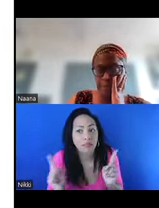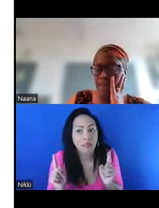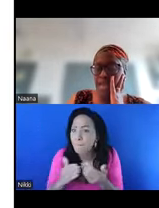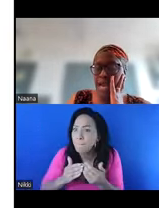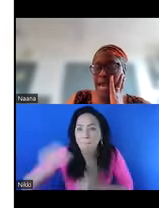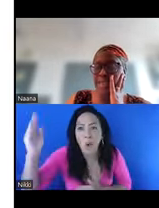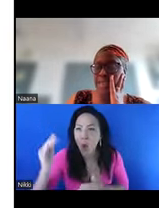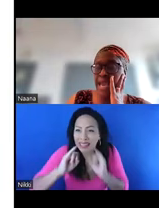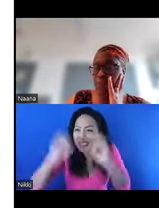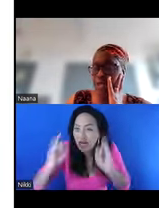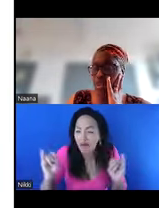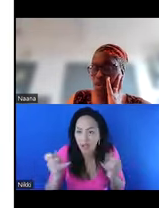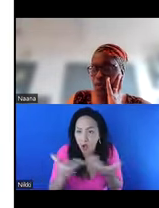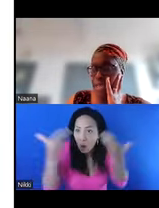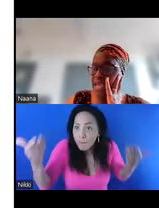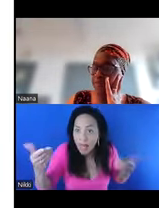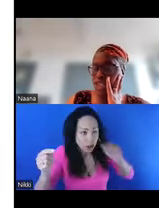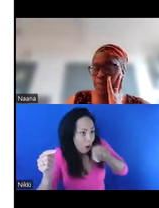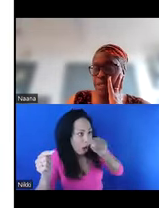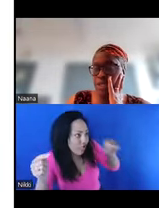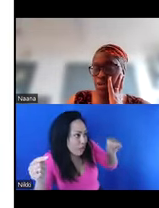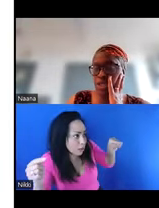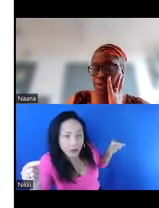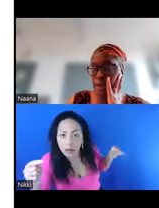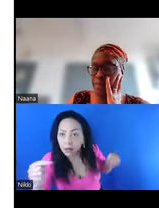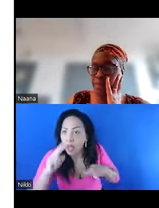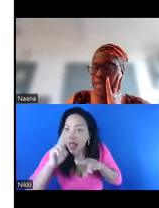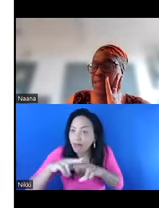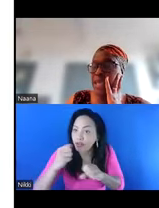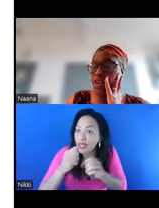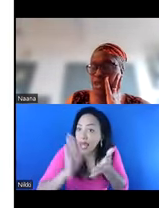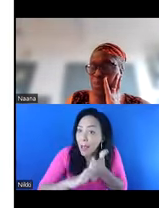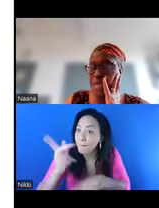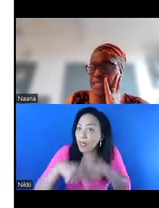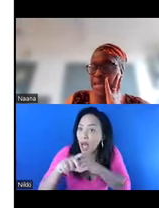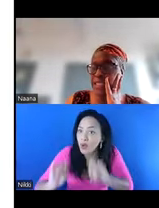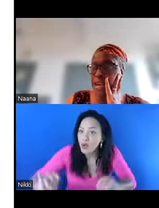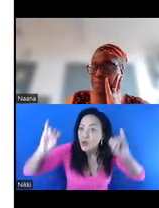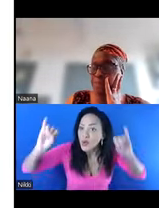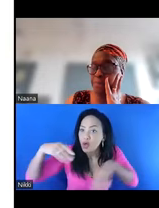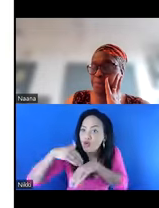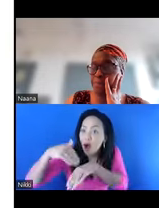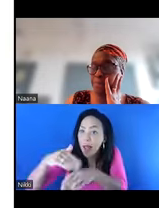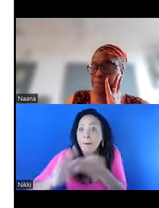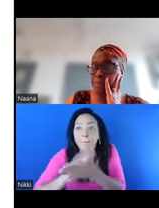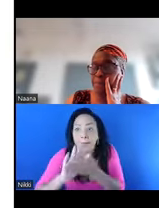anything. And the element of making FGM a serious crime, then also means that